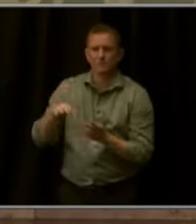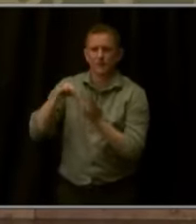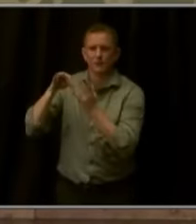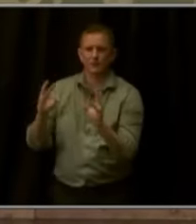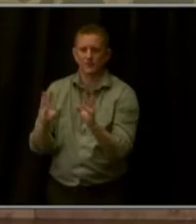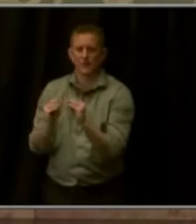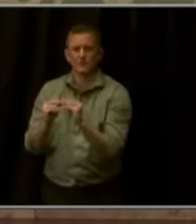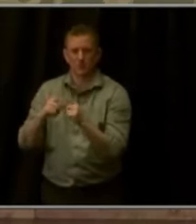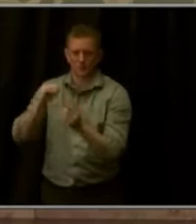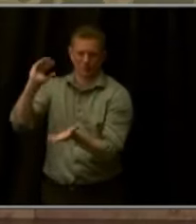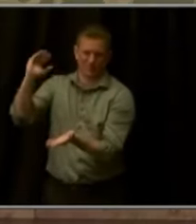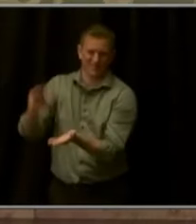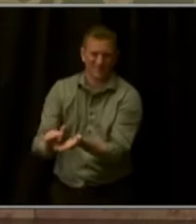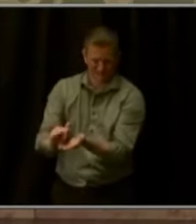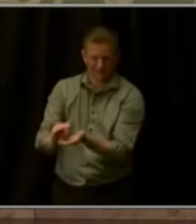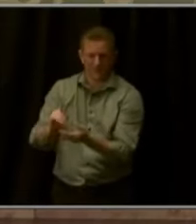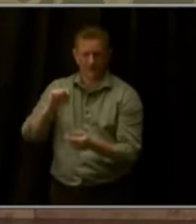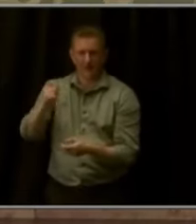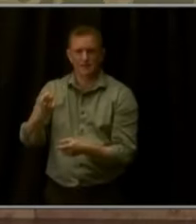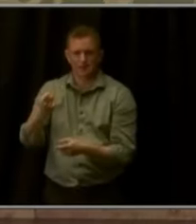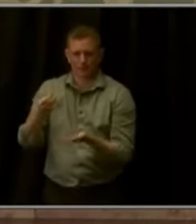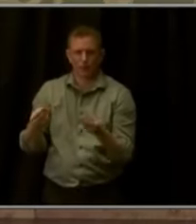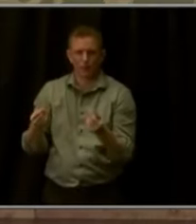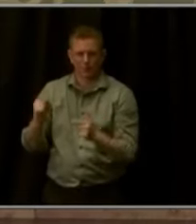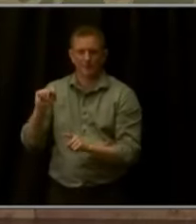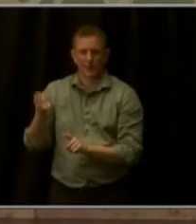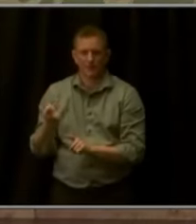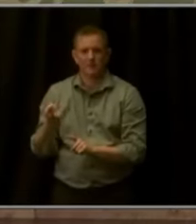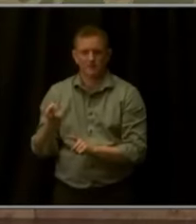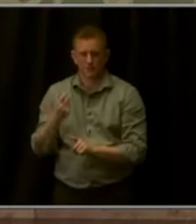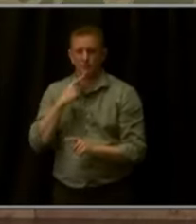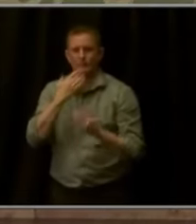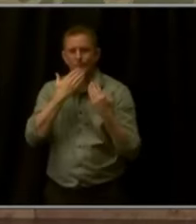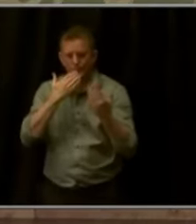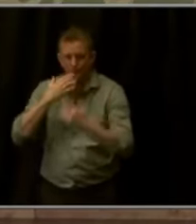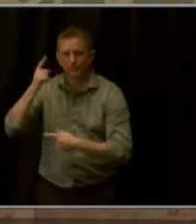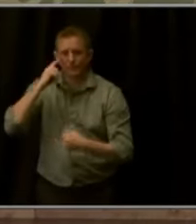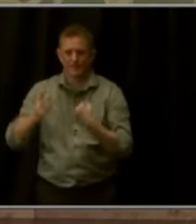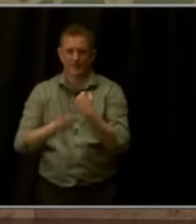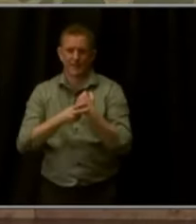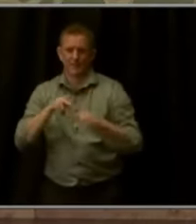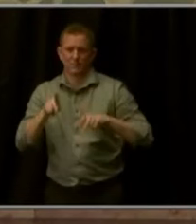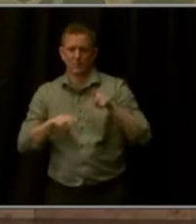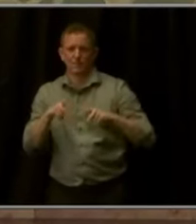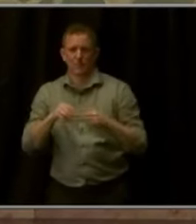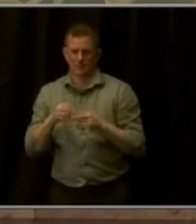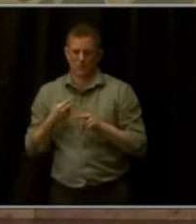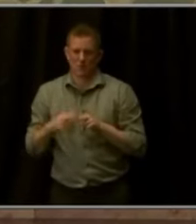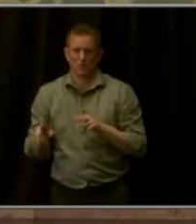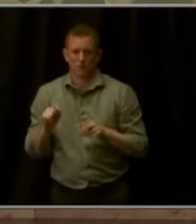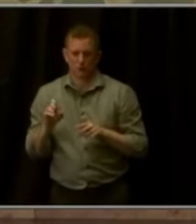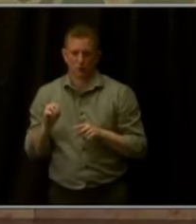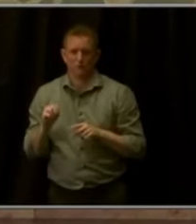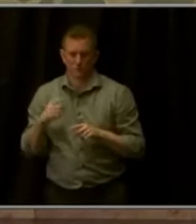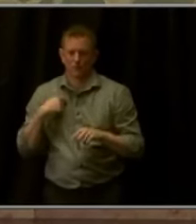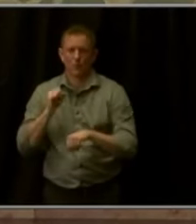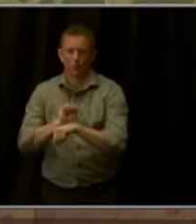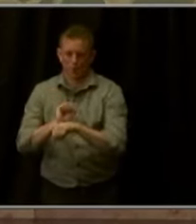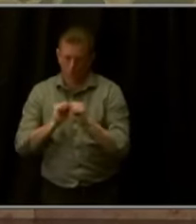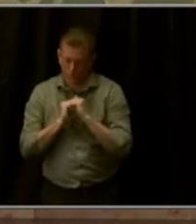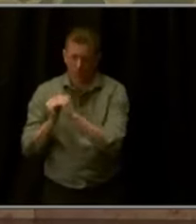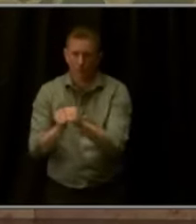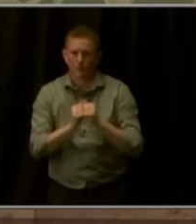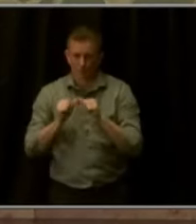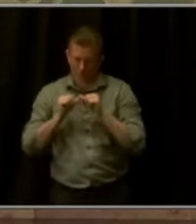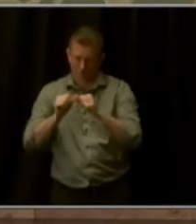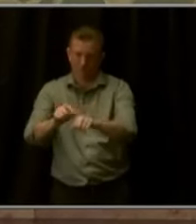rates. Thanks to your efforts, we're saving Coloradans money in the short term as we work together towards a long-term replacement to the